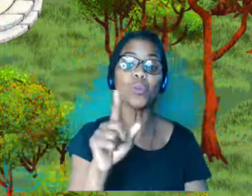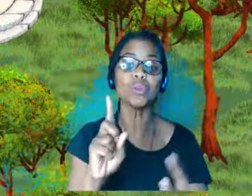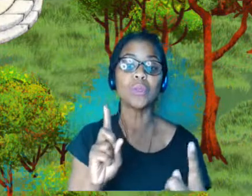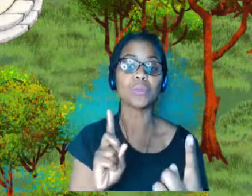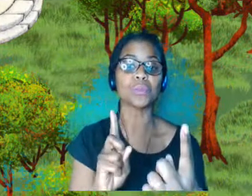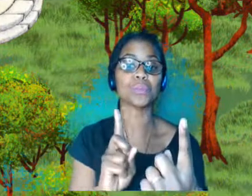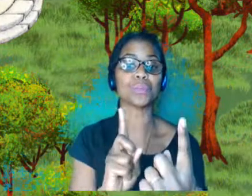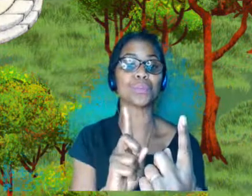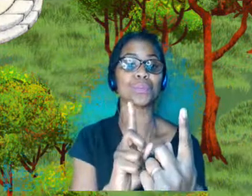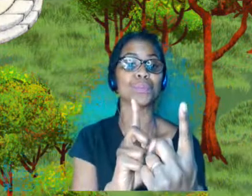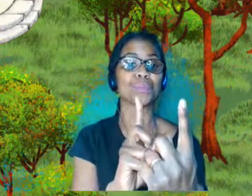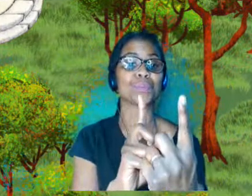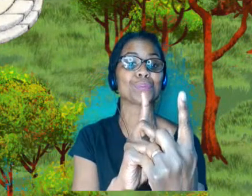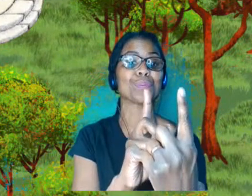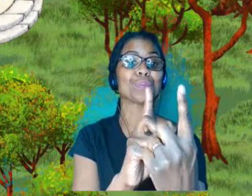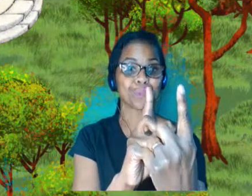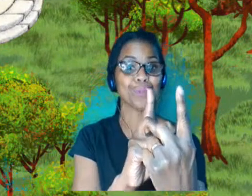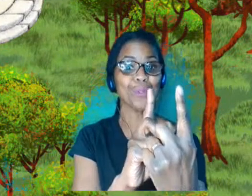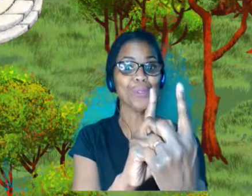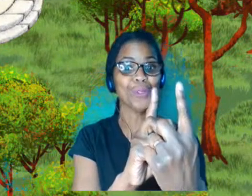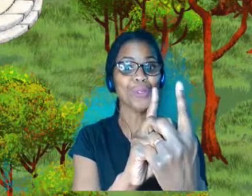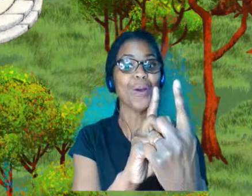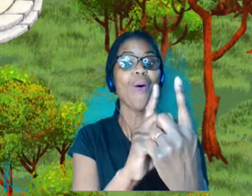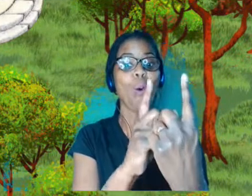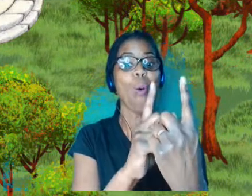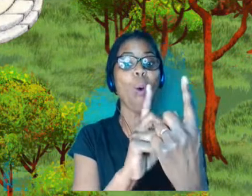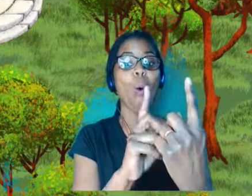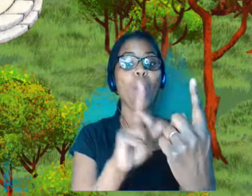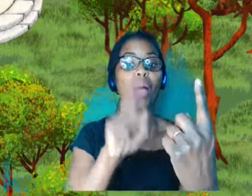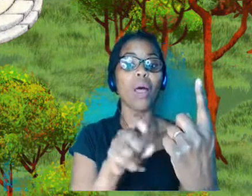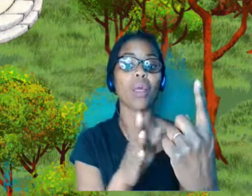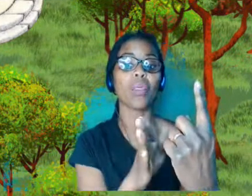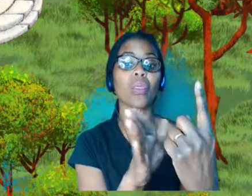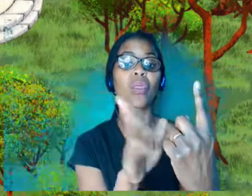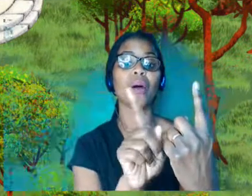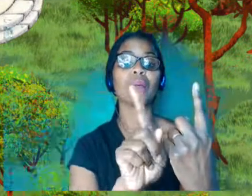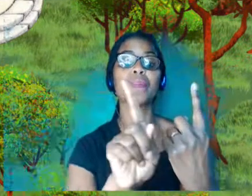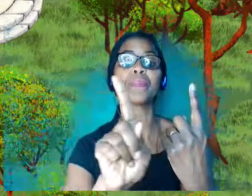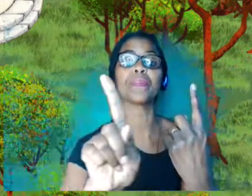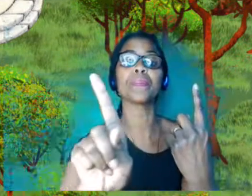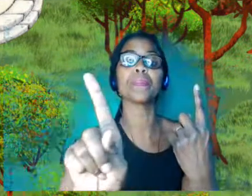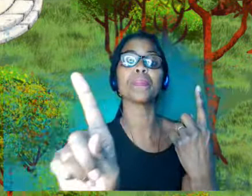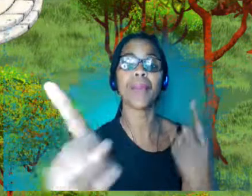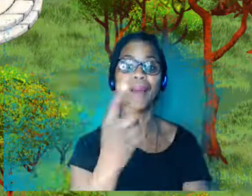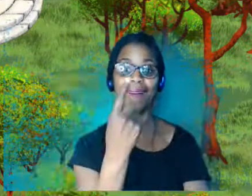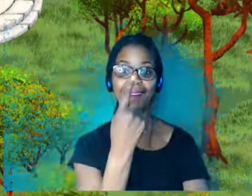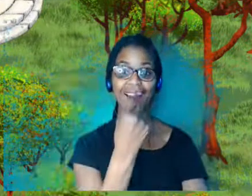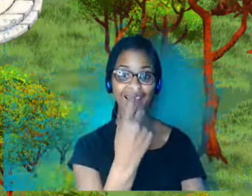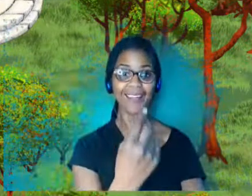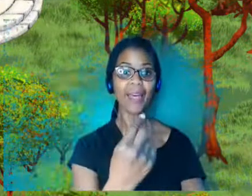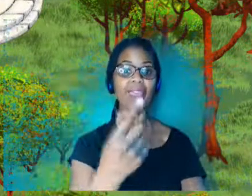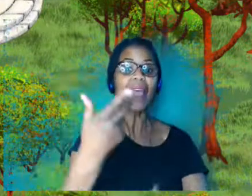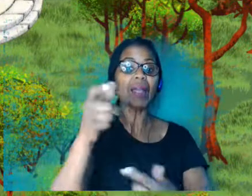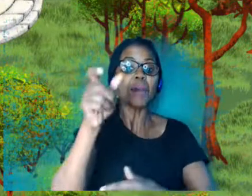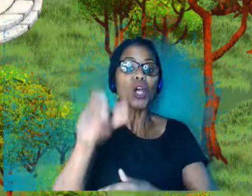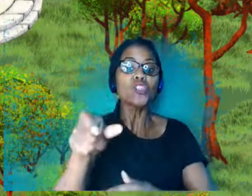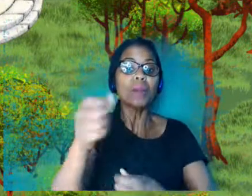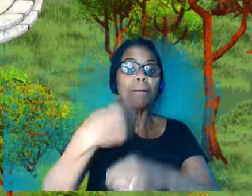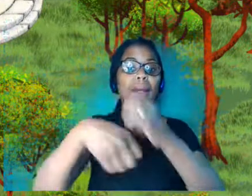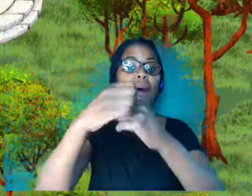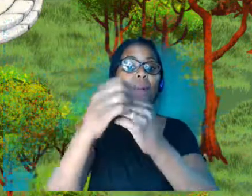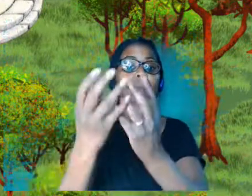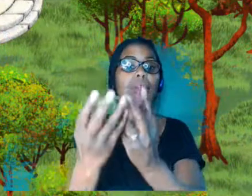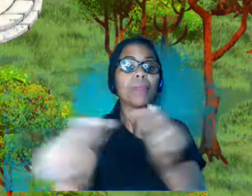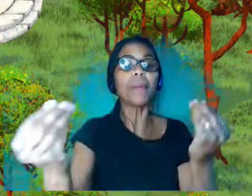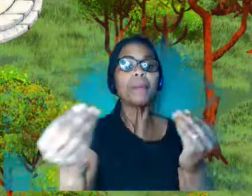as you walk away, they'll drift and become fainter and fainter until you've disconnected.